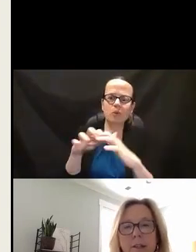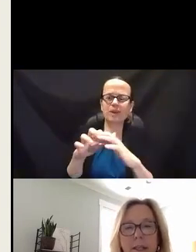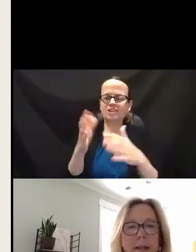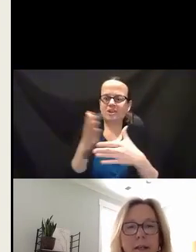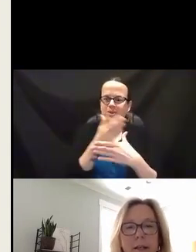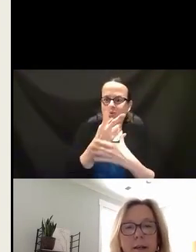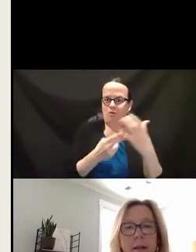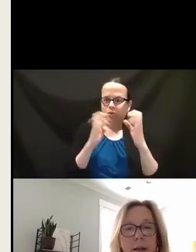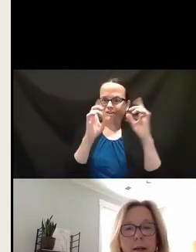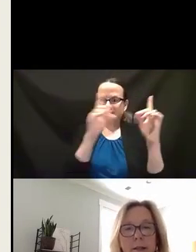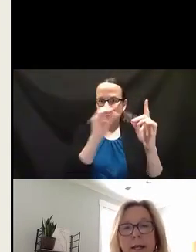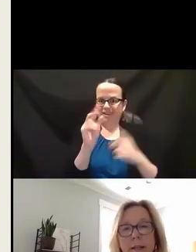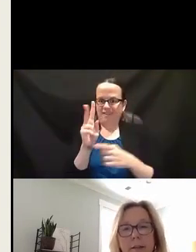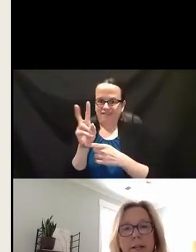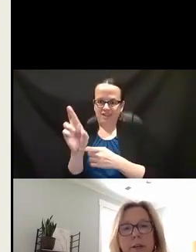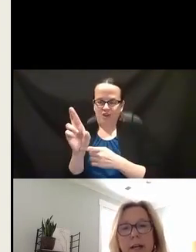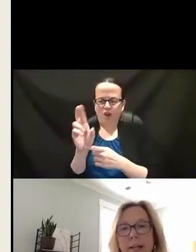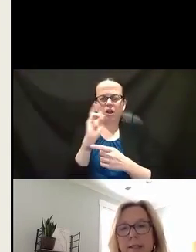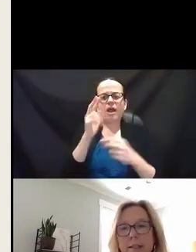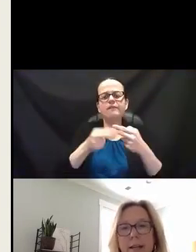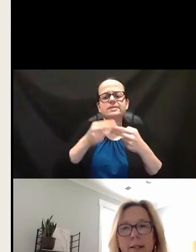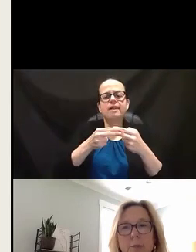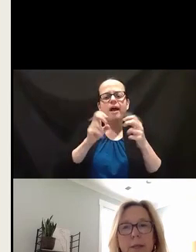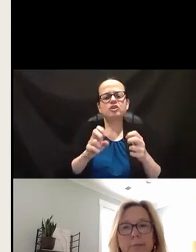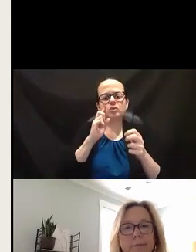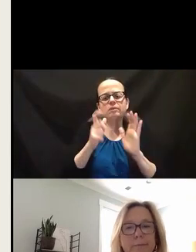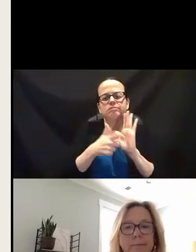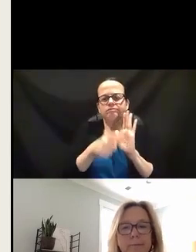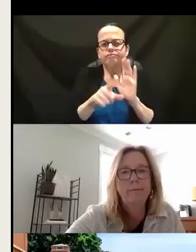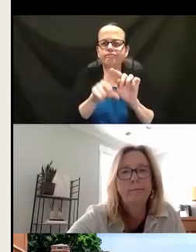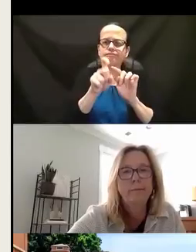And there's a link on the slide there that you can access that as well.